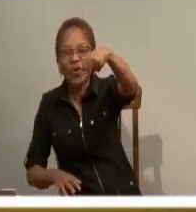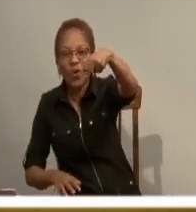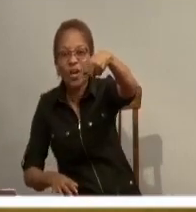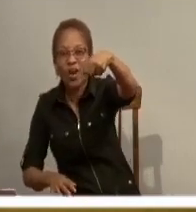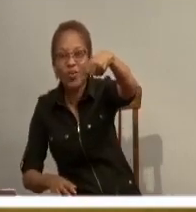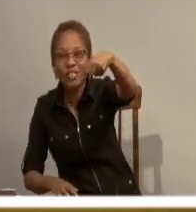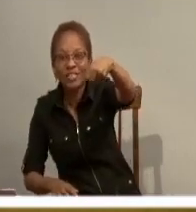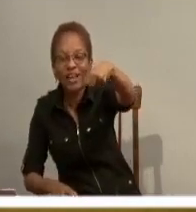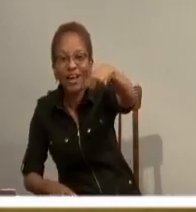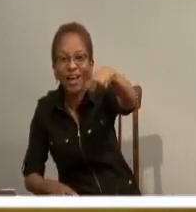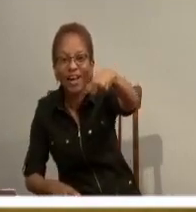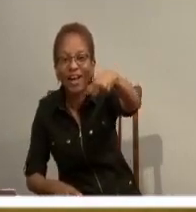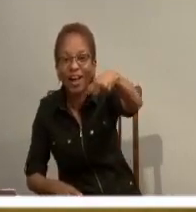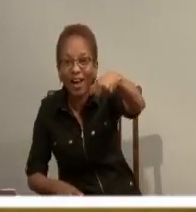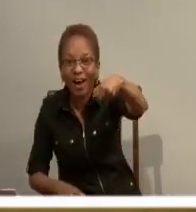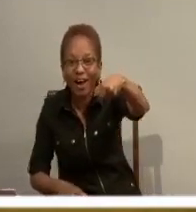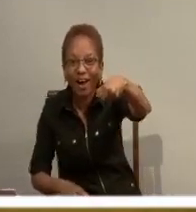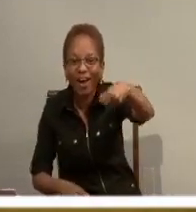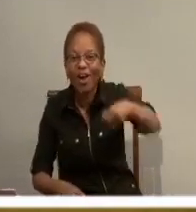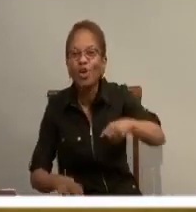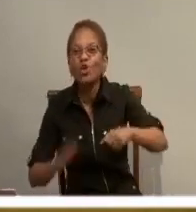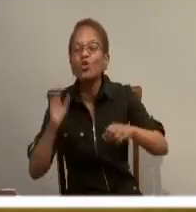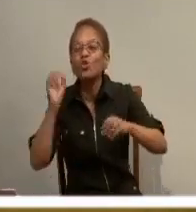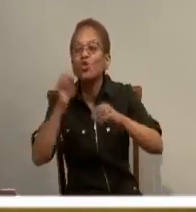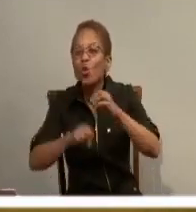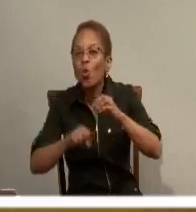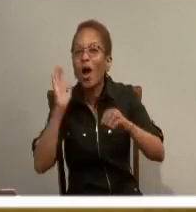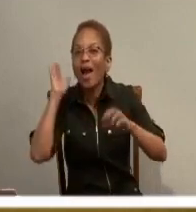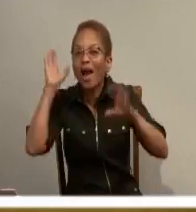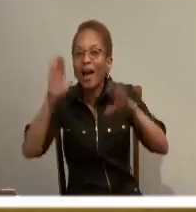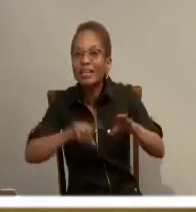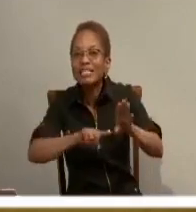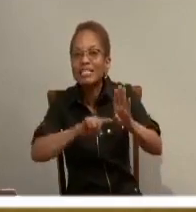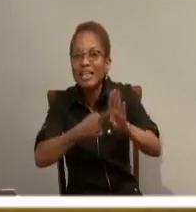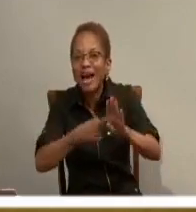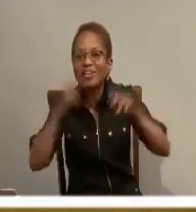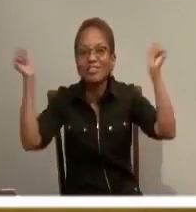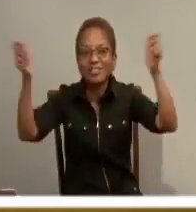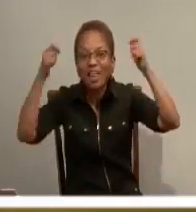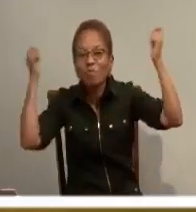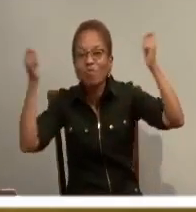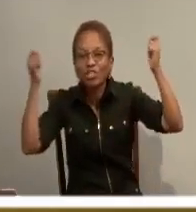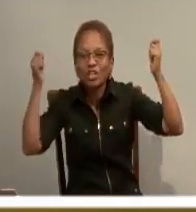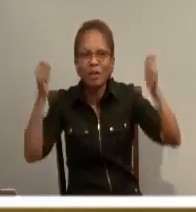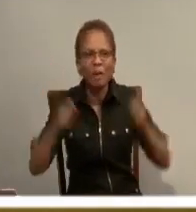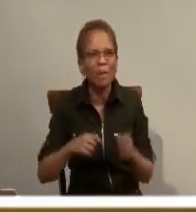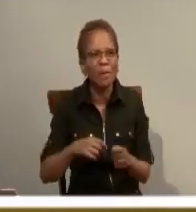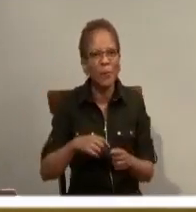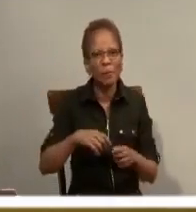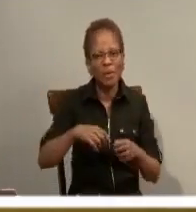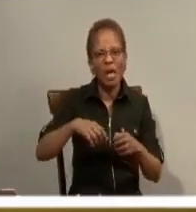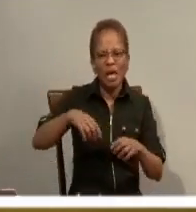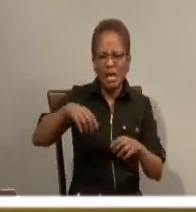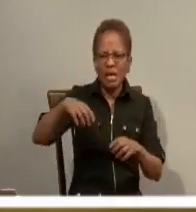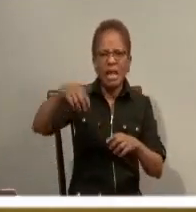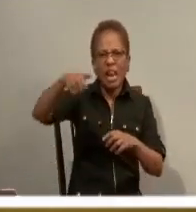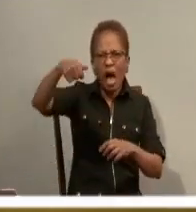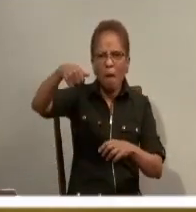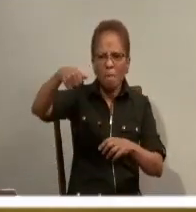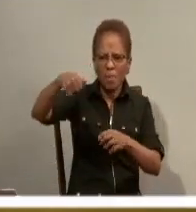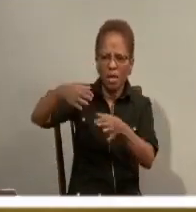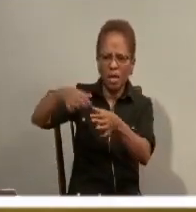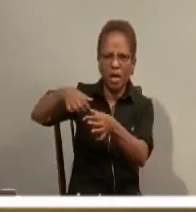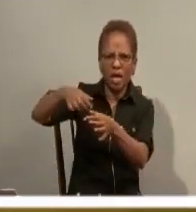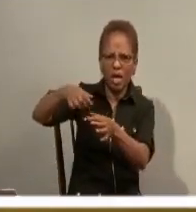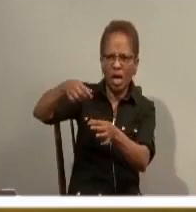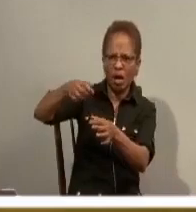Now the lamps that they would have used for this kind of event was like a flambeau. But it was like a stick with